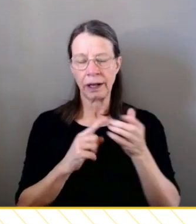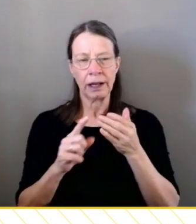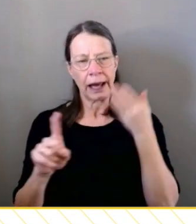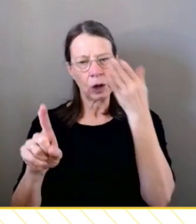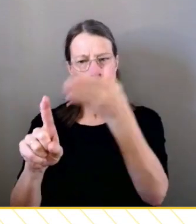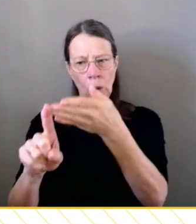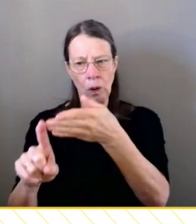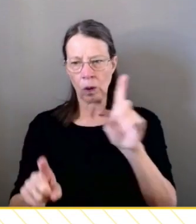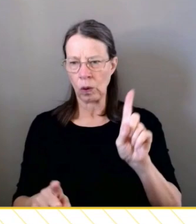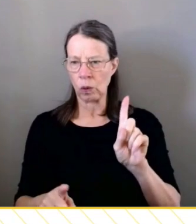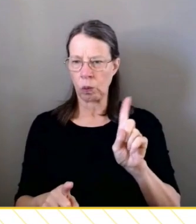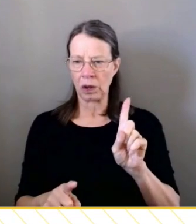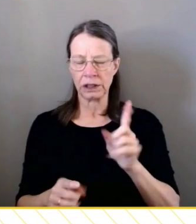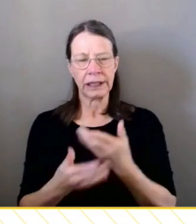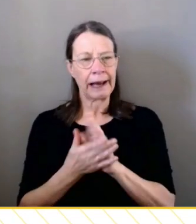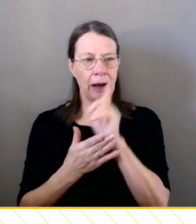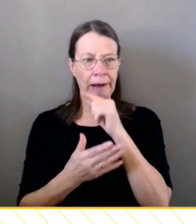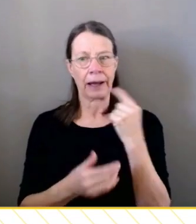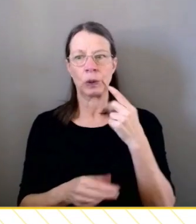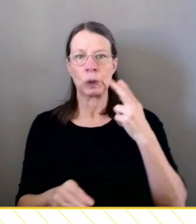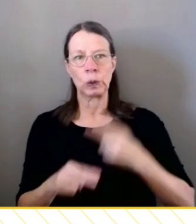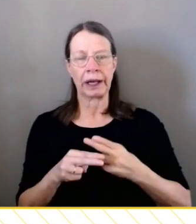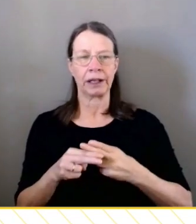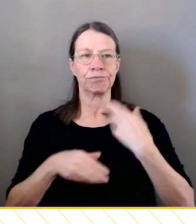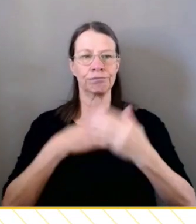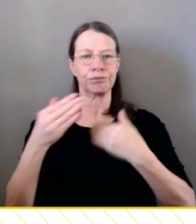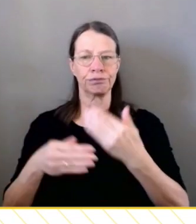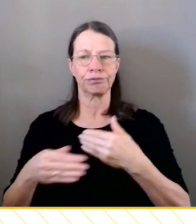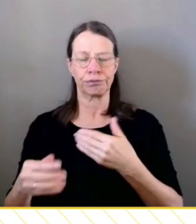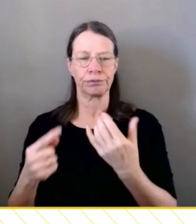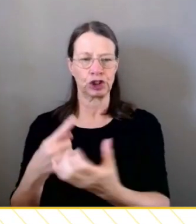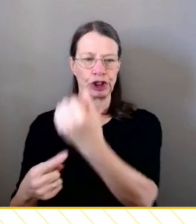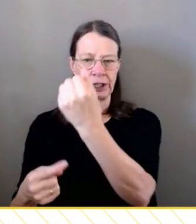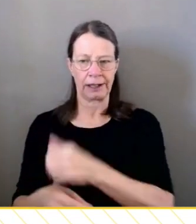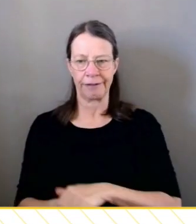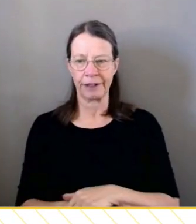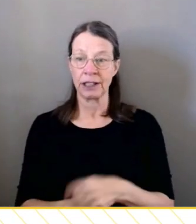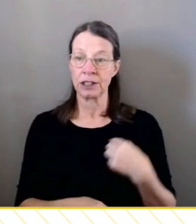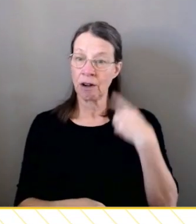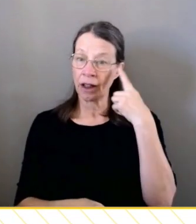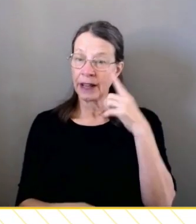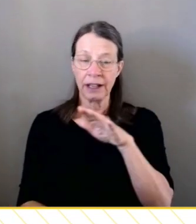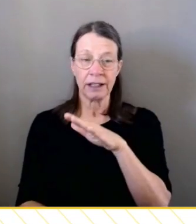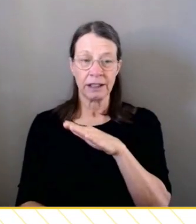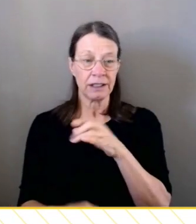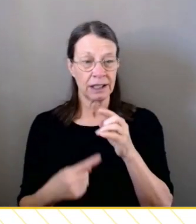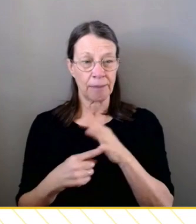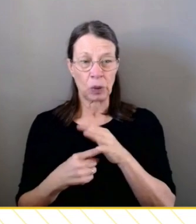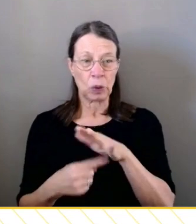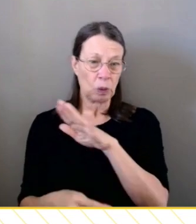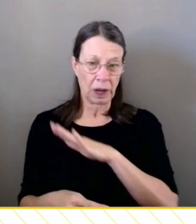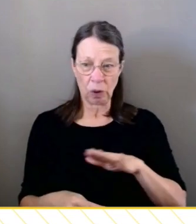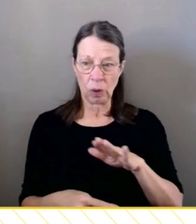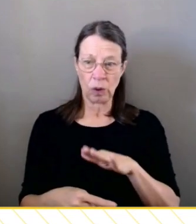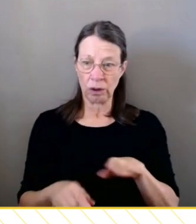And I think it's been great to have everyone on the same screen and on the same page at this conference over the last two days.